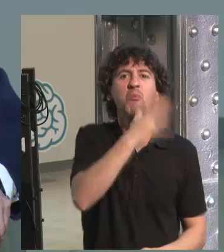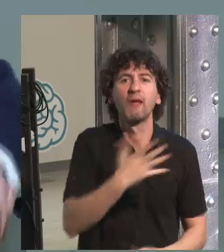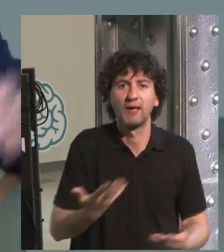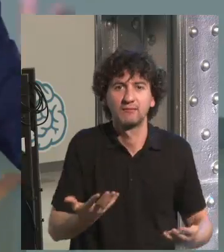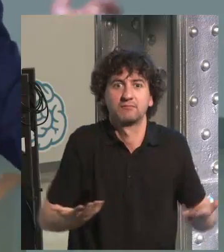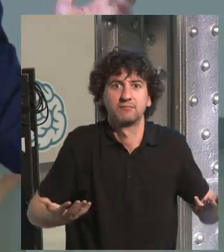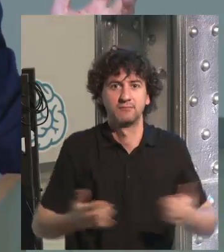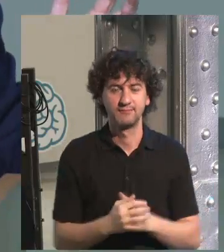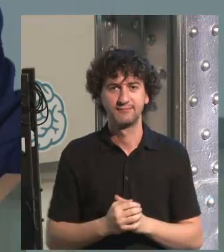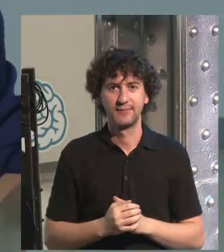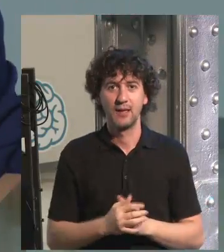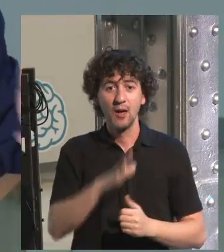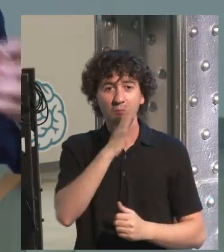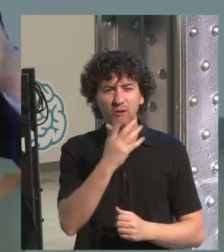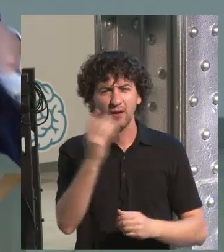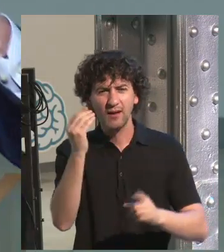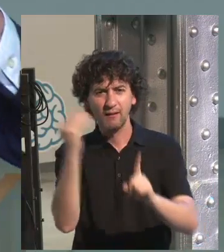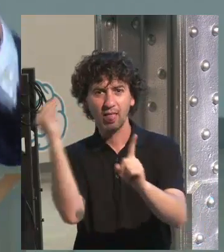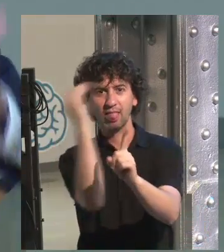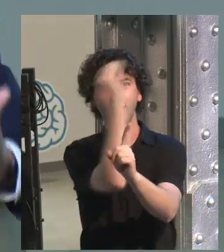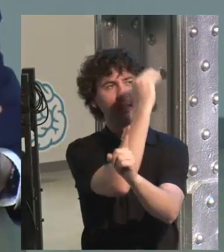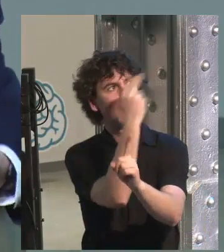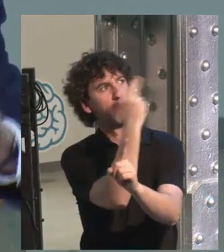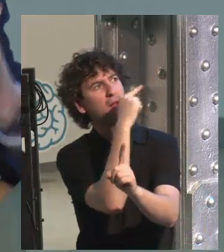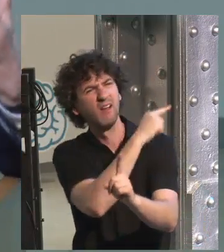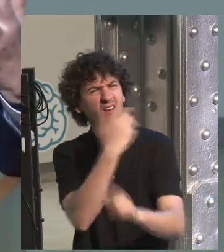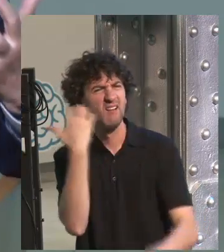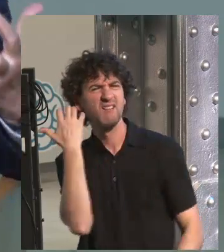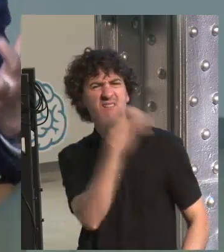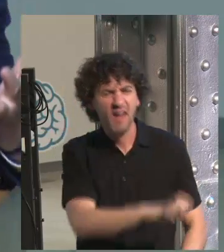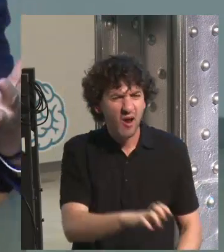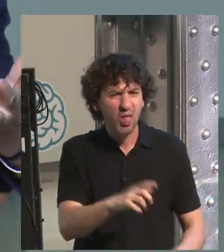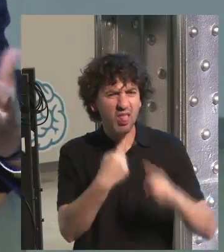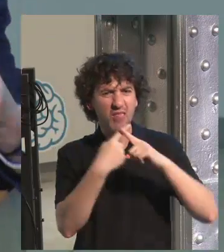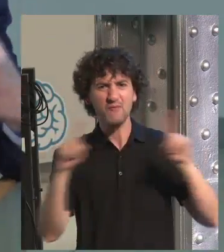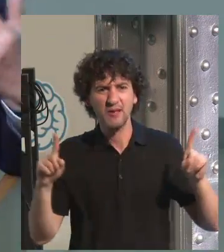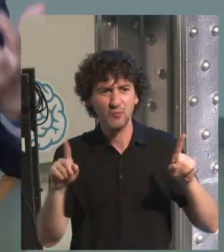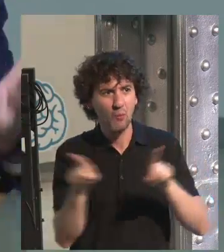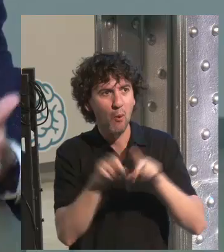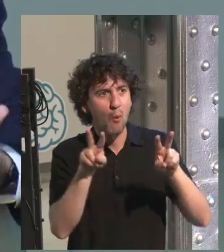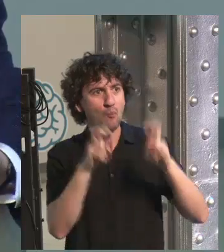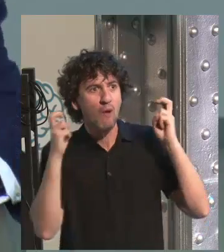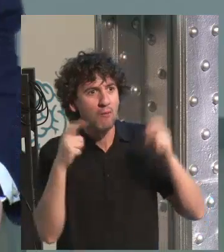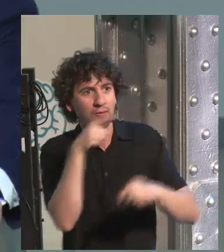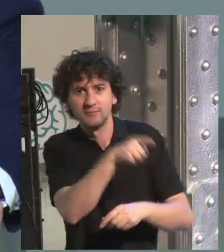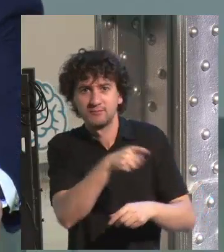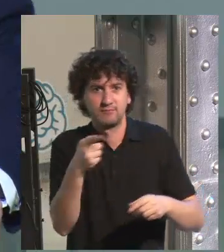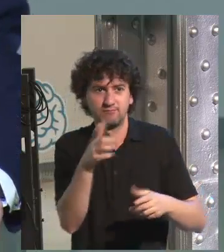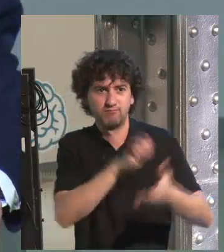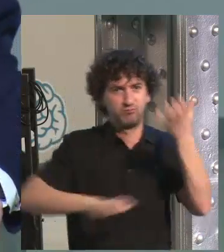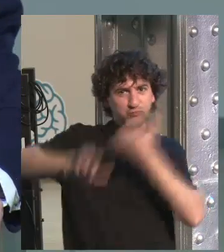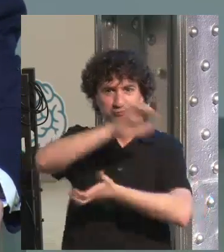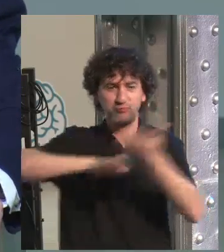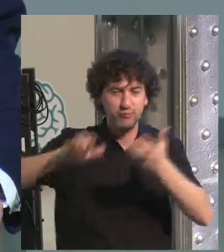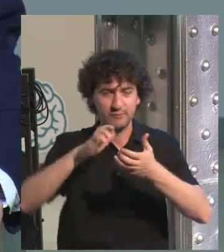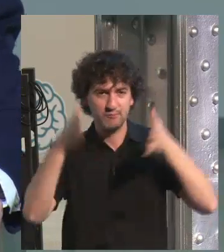at the giraffe. And the interesting point here is to ask ourselves, why? Because that breaks with the scheme. That's